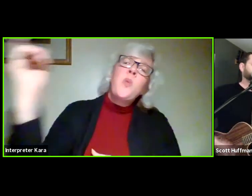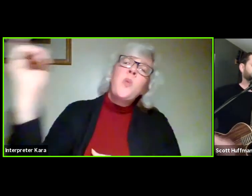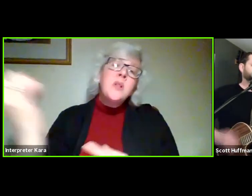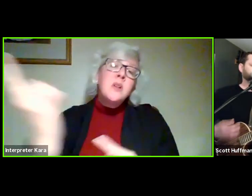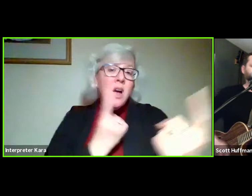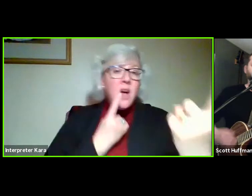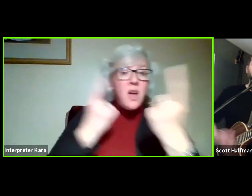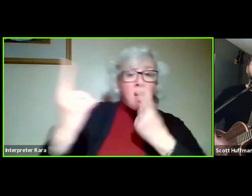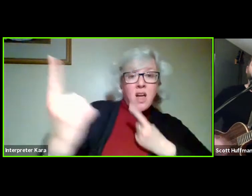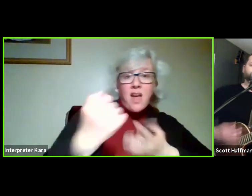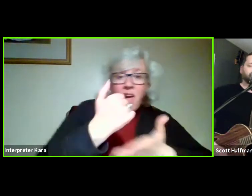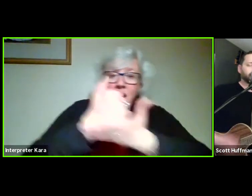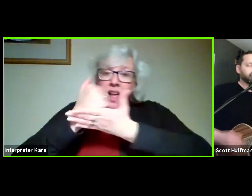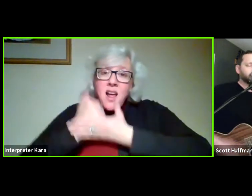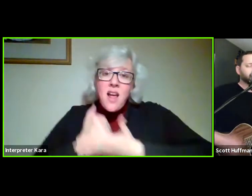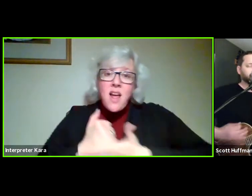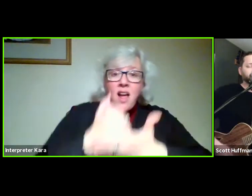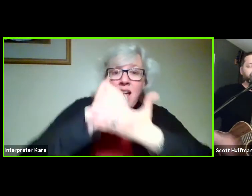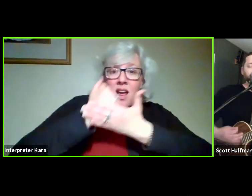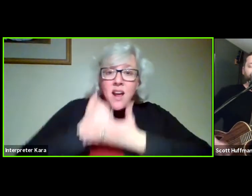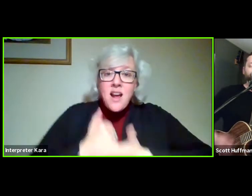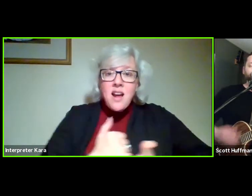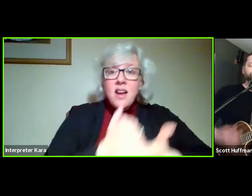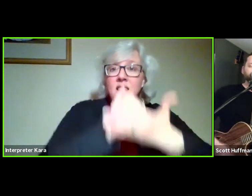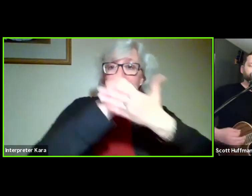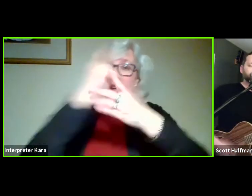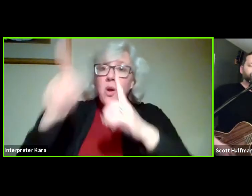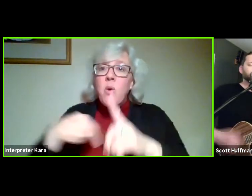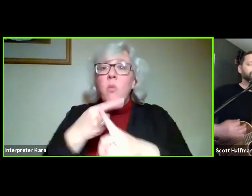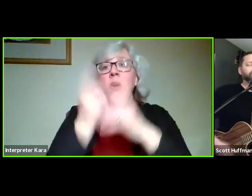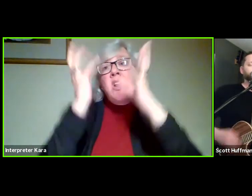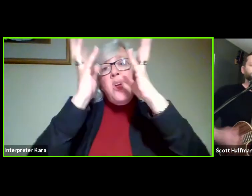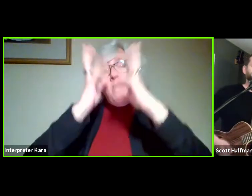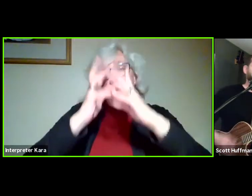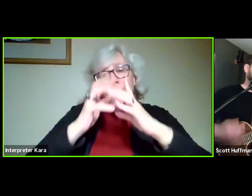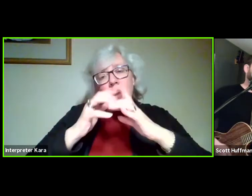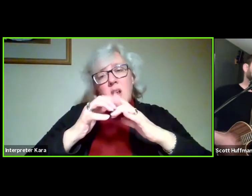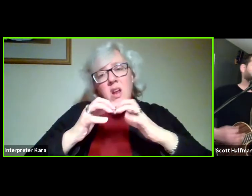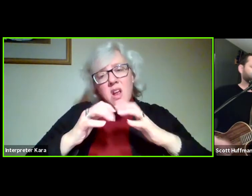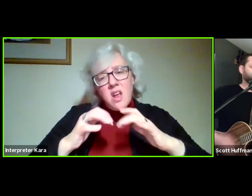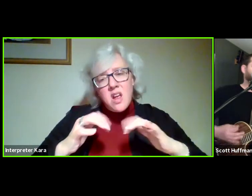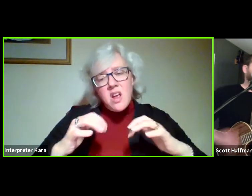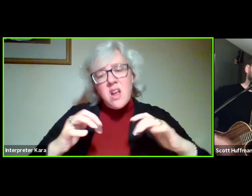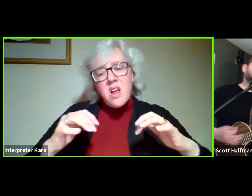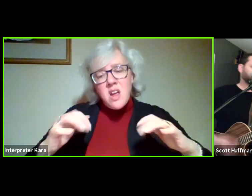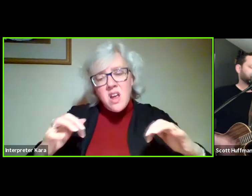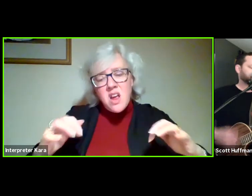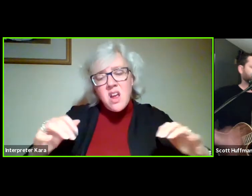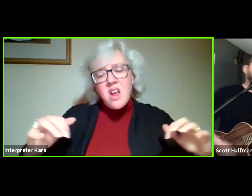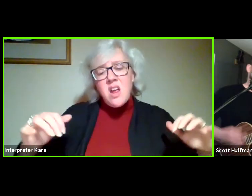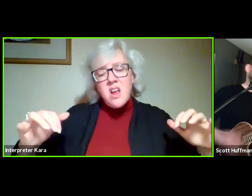When you break You